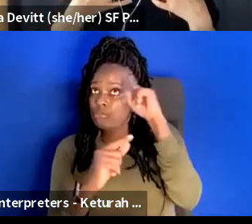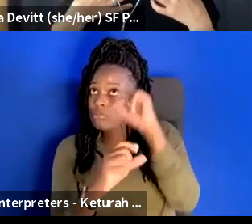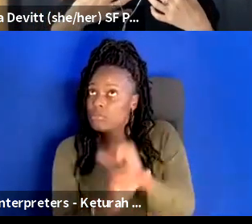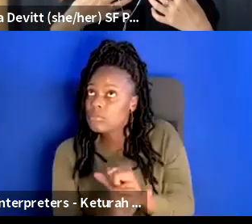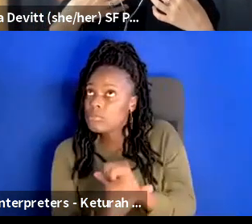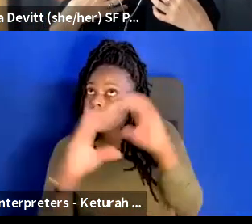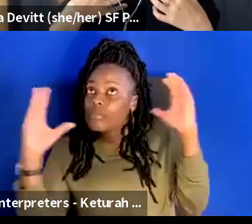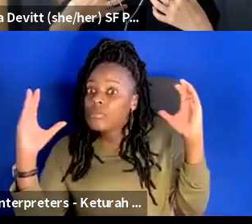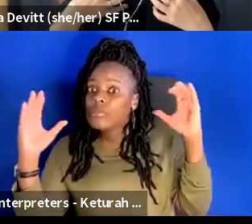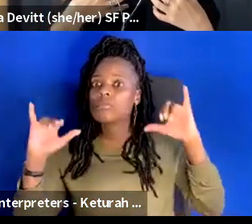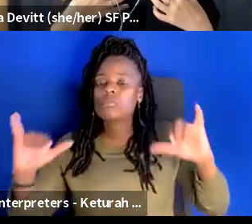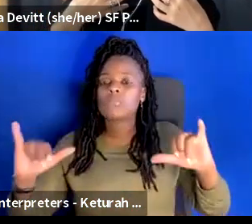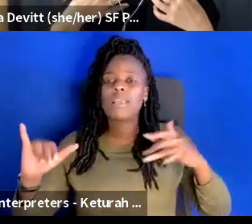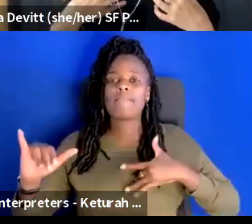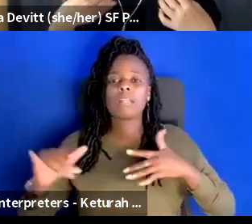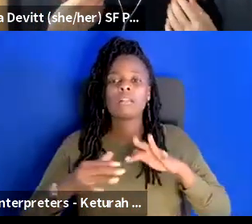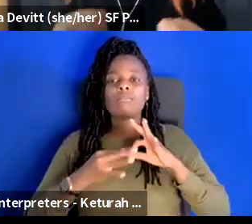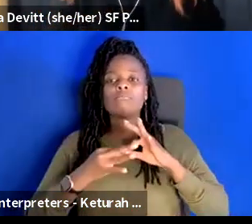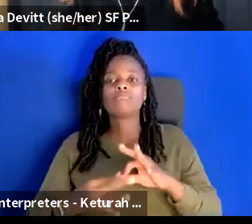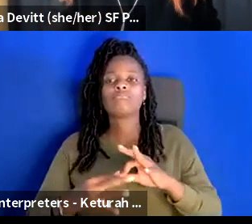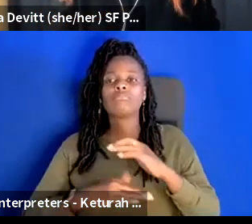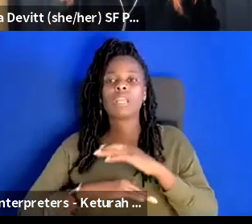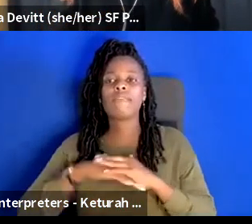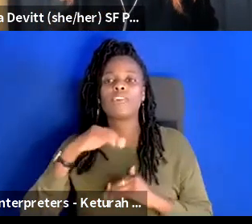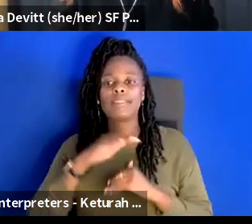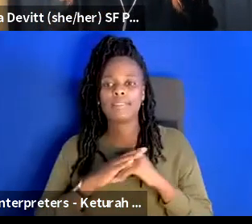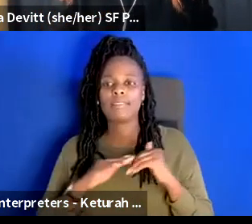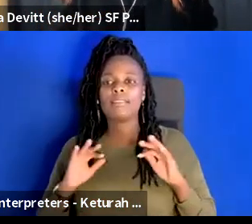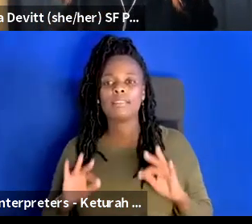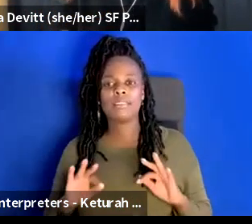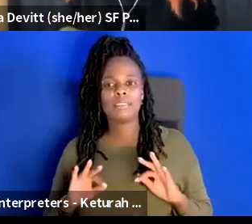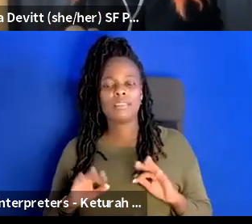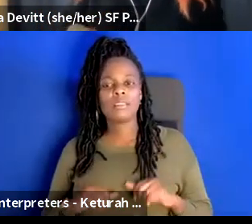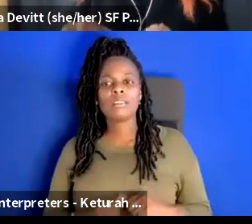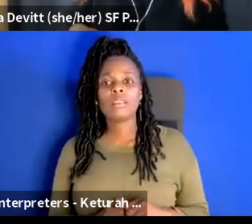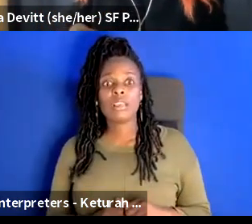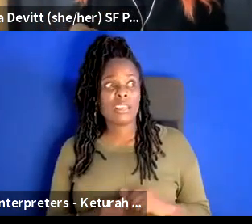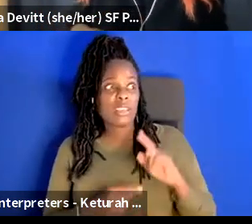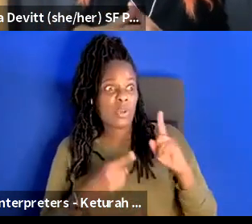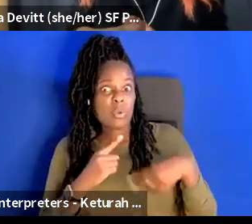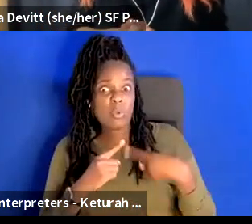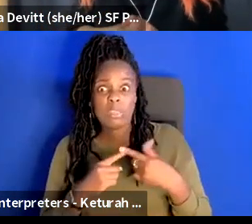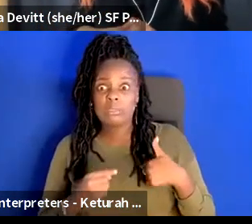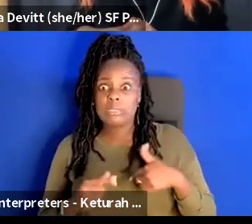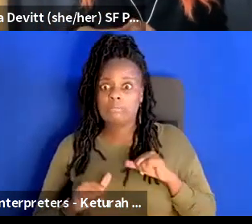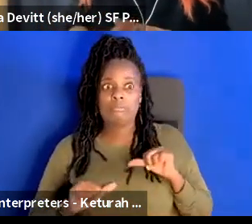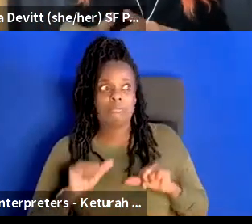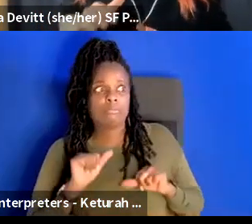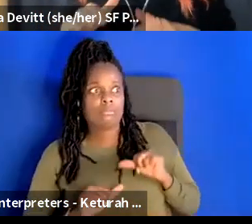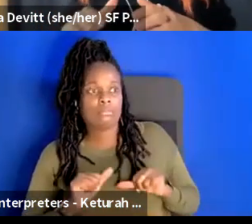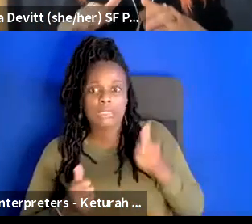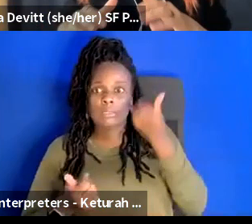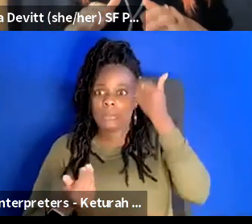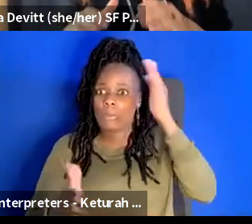uh very grounding and very comforting um and i think when when we're not quite sure what's expected of us